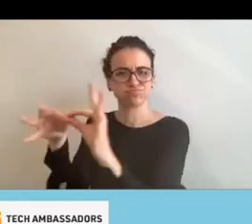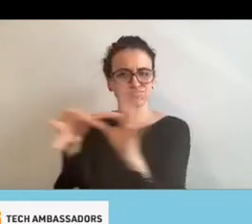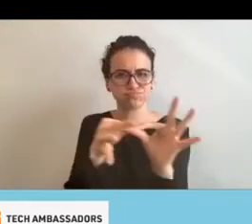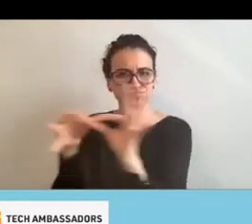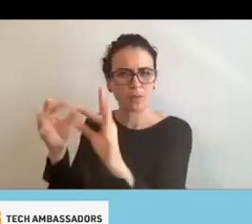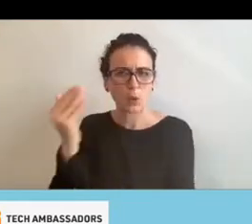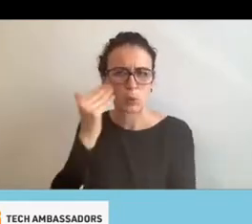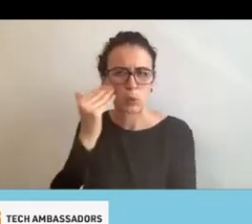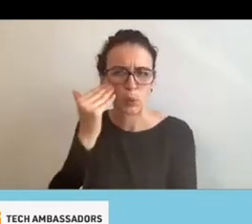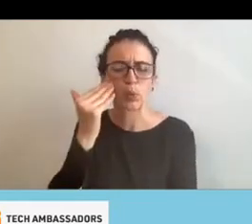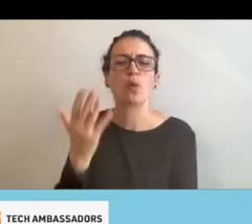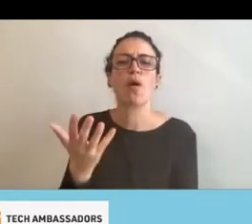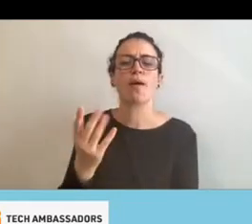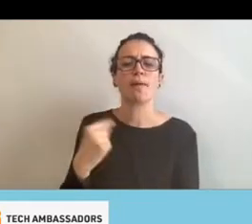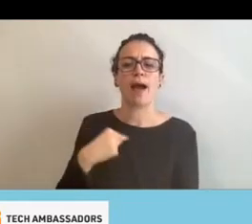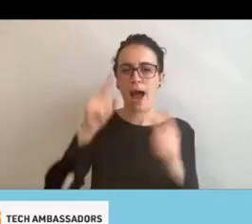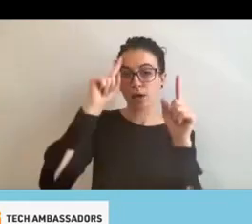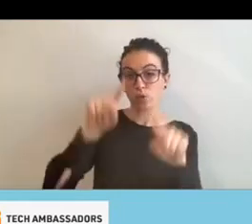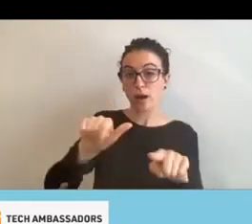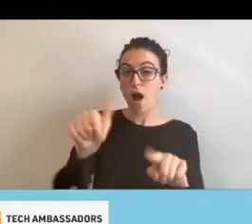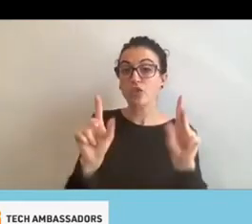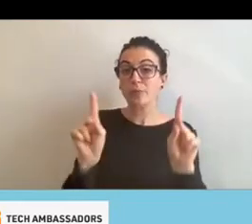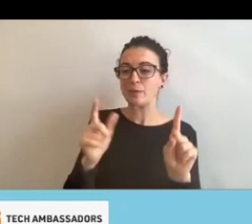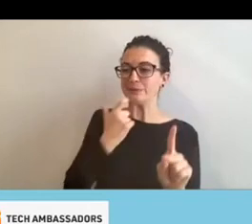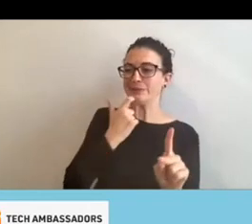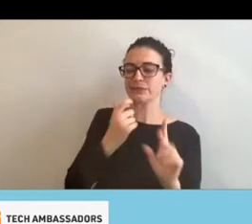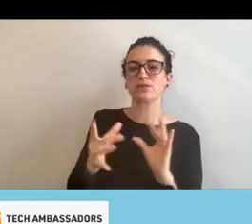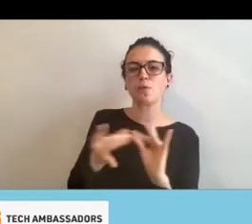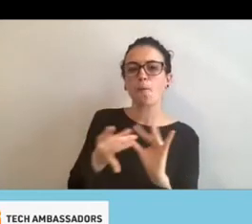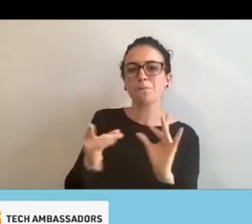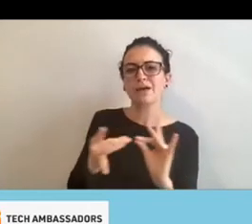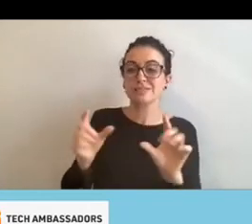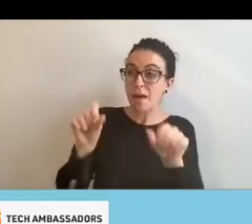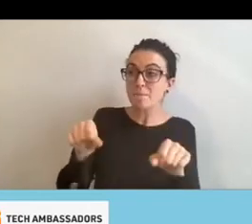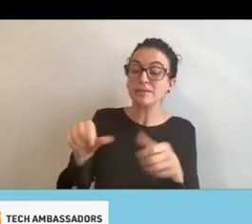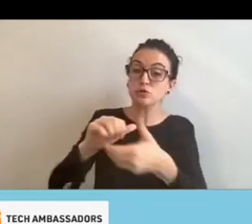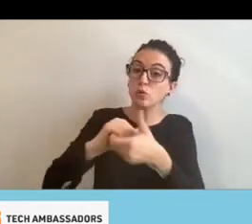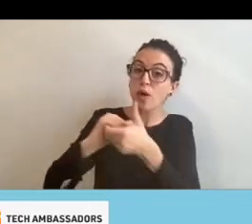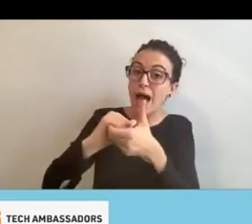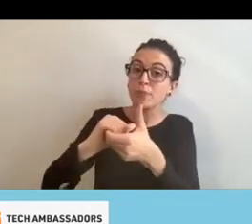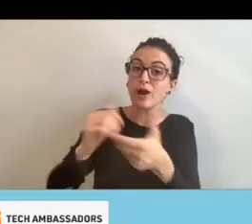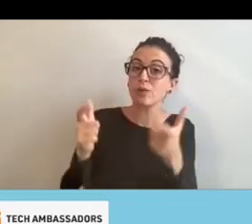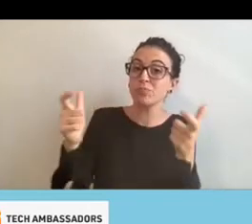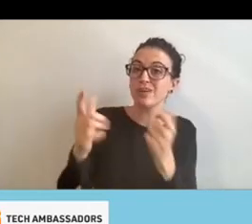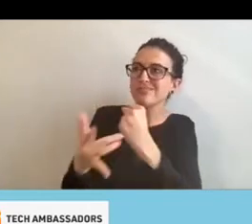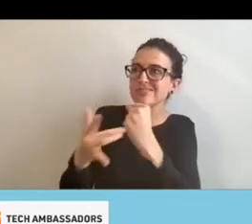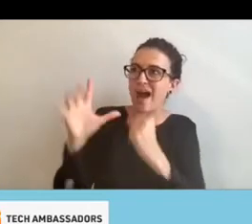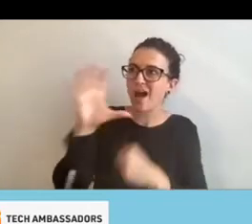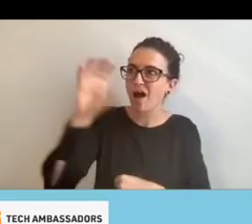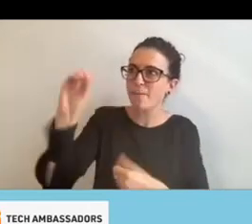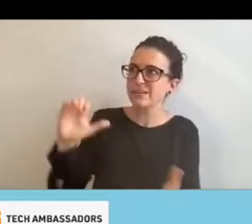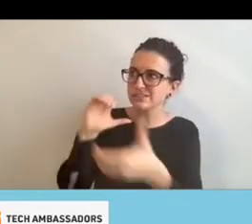also agree with all of the others in terms of the ability to want to collaborate with larger tech companies and provide